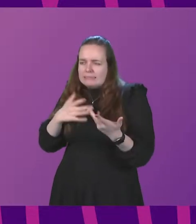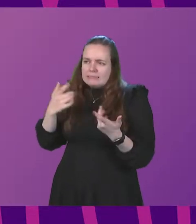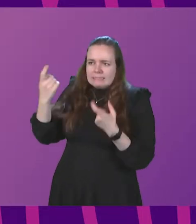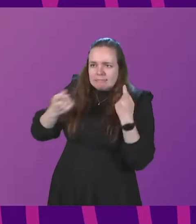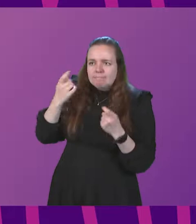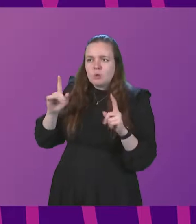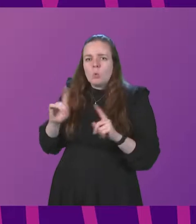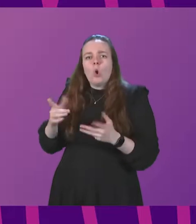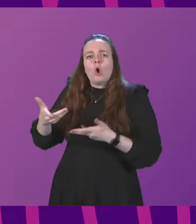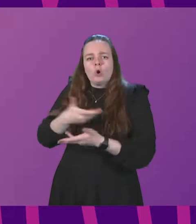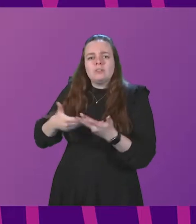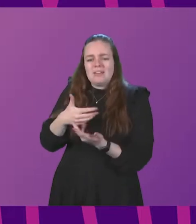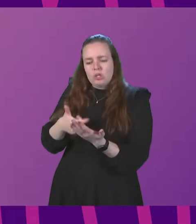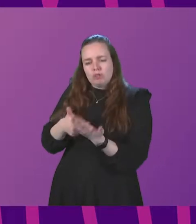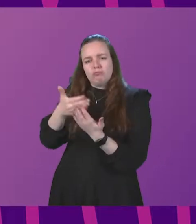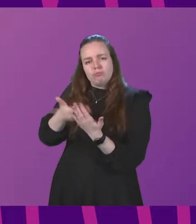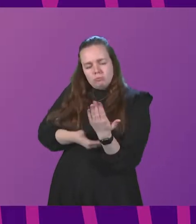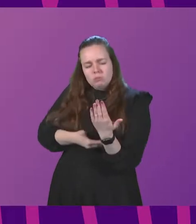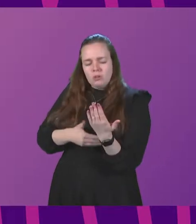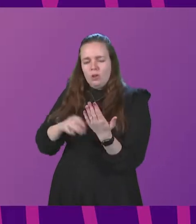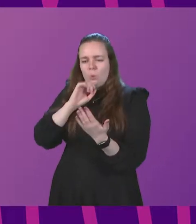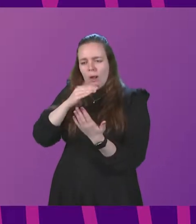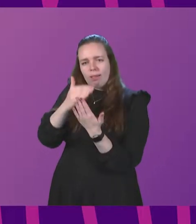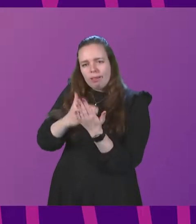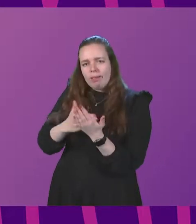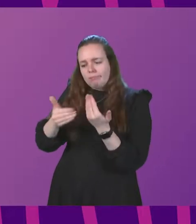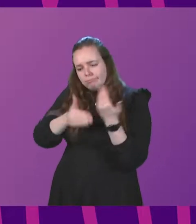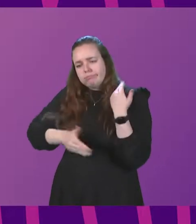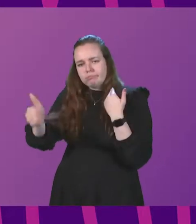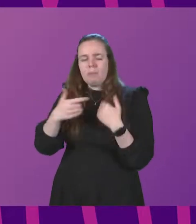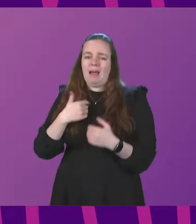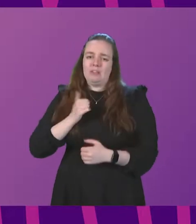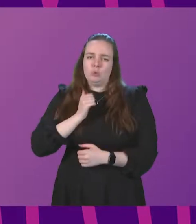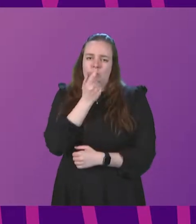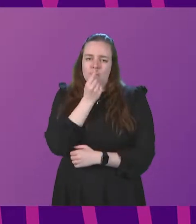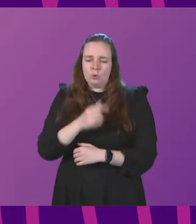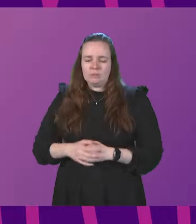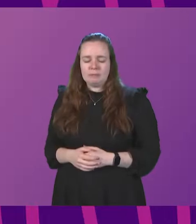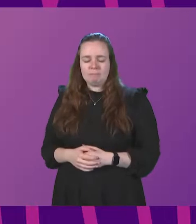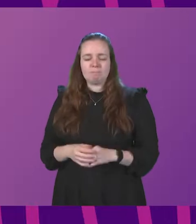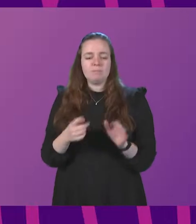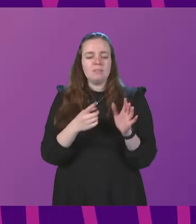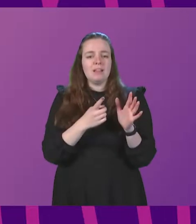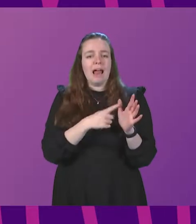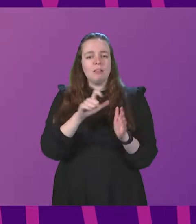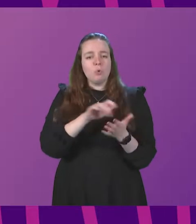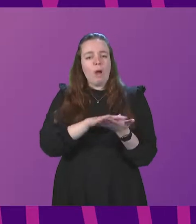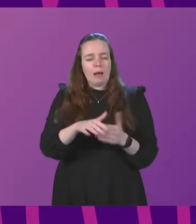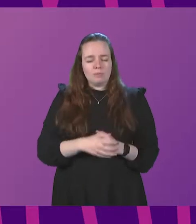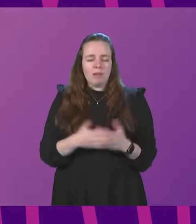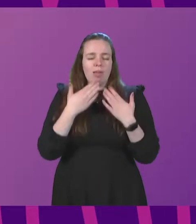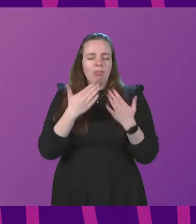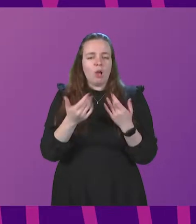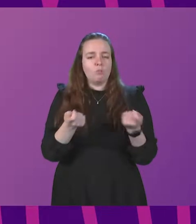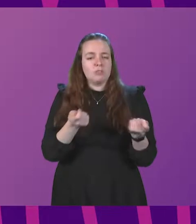consultation and set out the way forward on that fully and due course, but as soon as possible. Alex Coole-Hamilton. Alex Alex you very much,